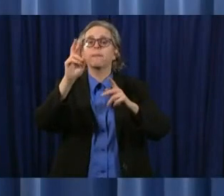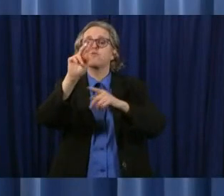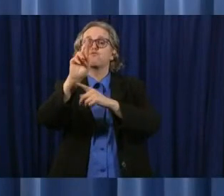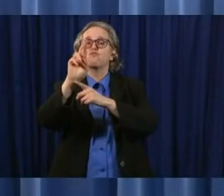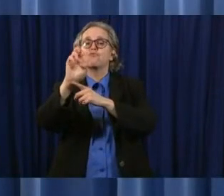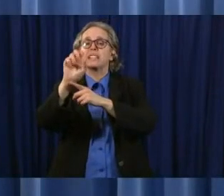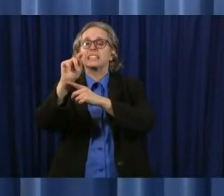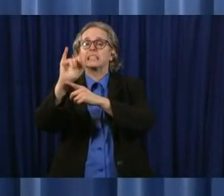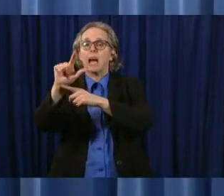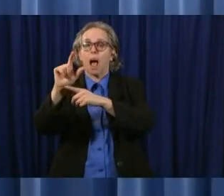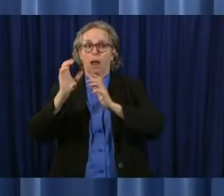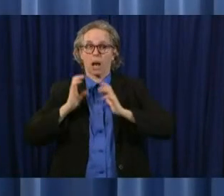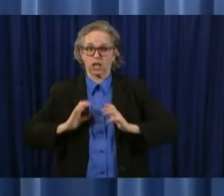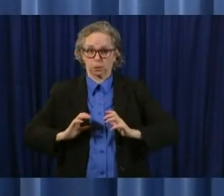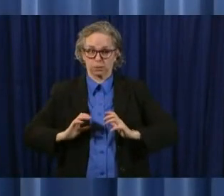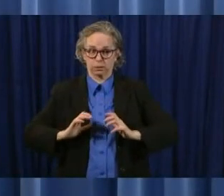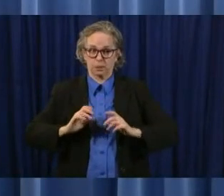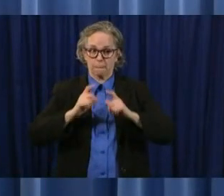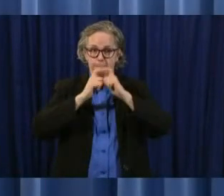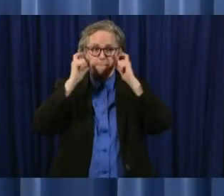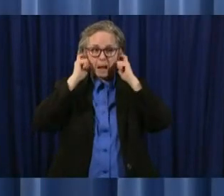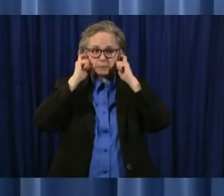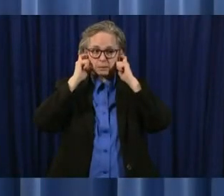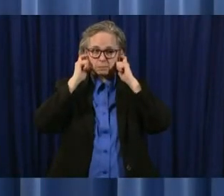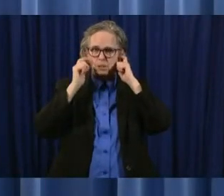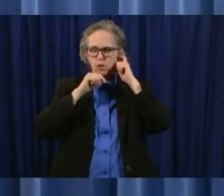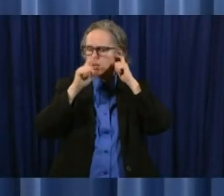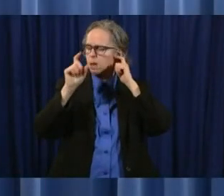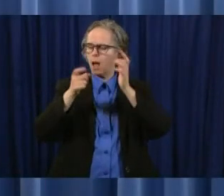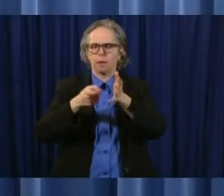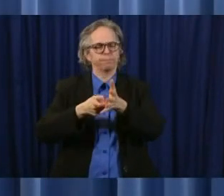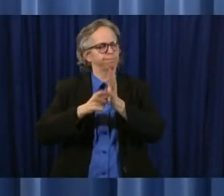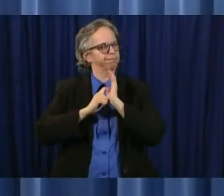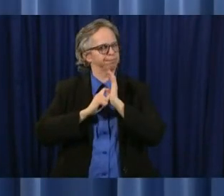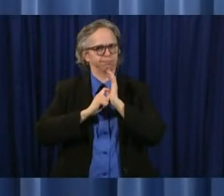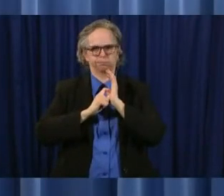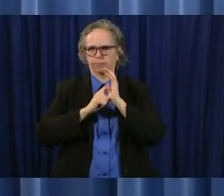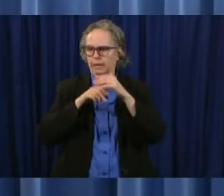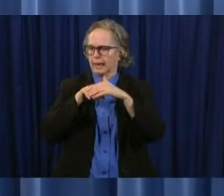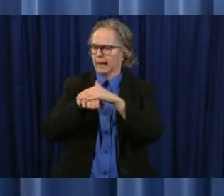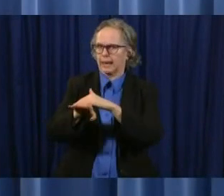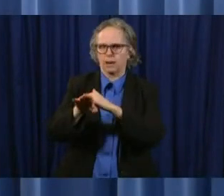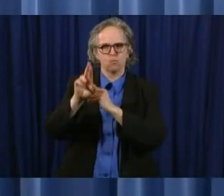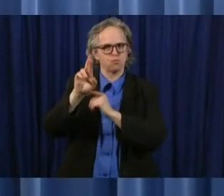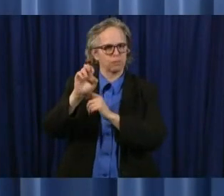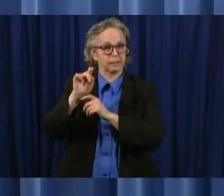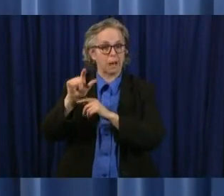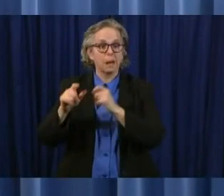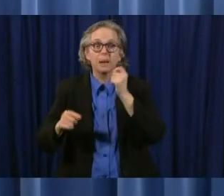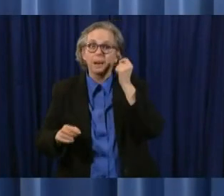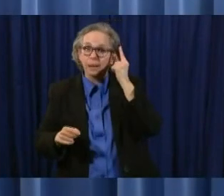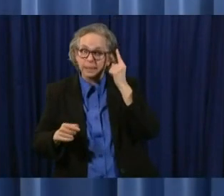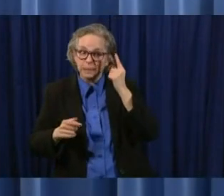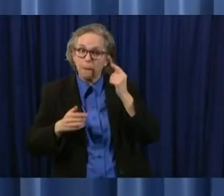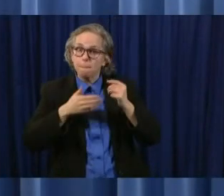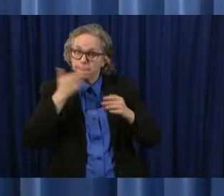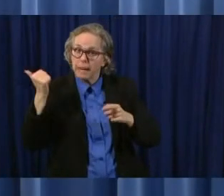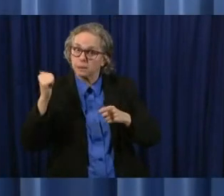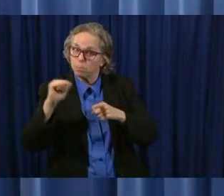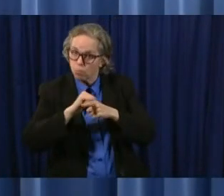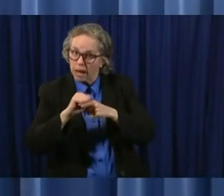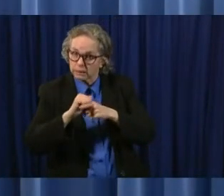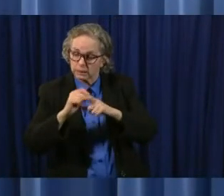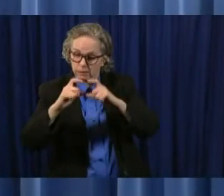government's not going to mandate that um it is best practices and i want to spend a little